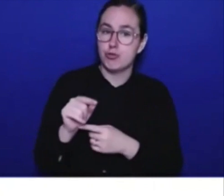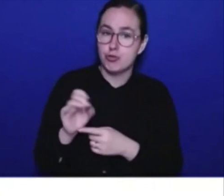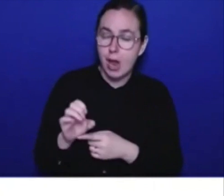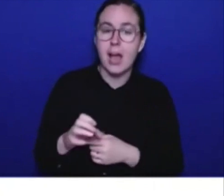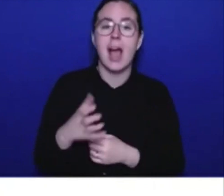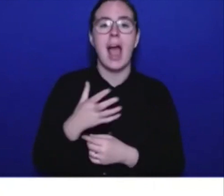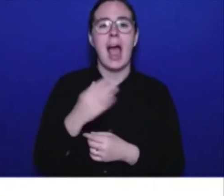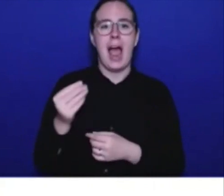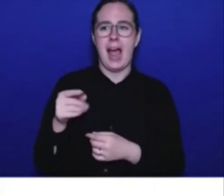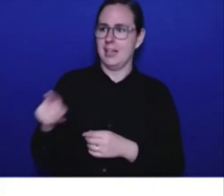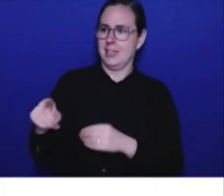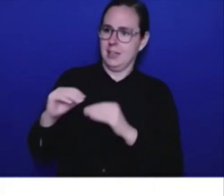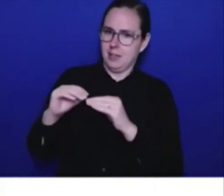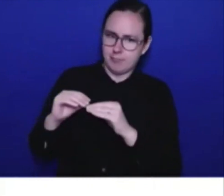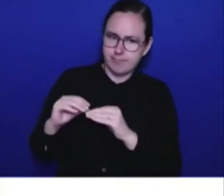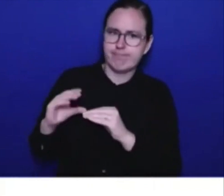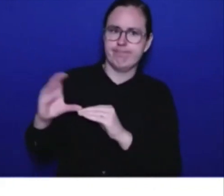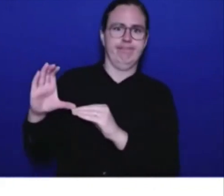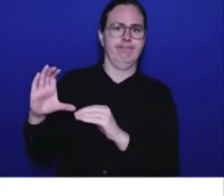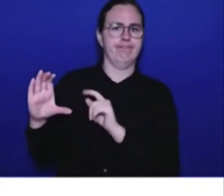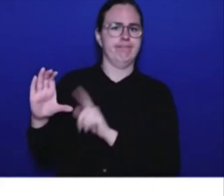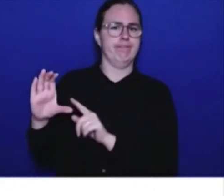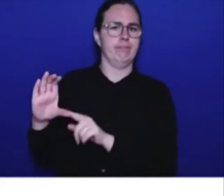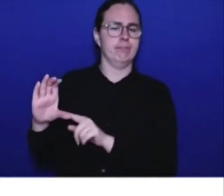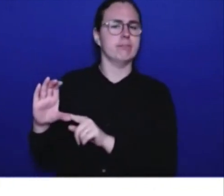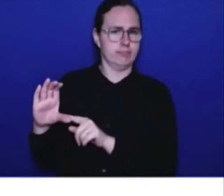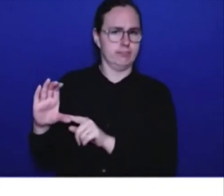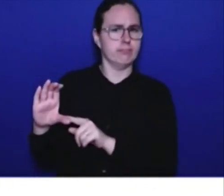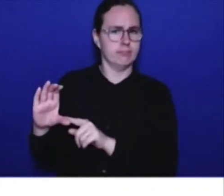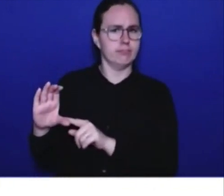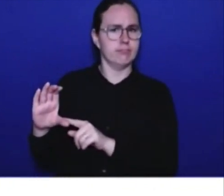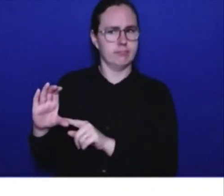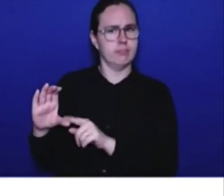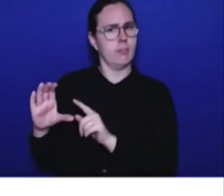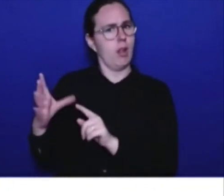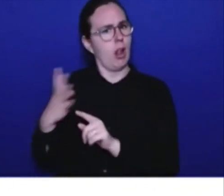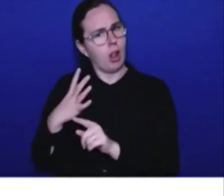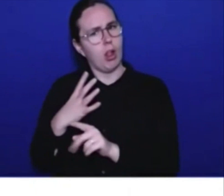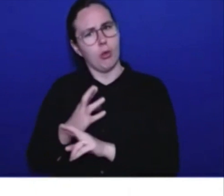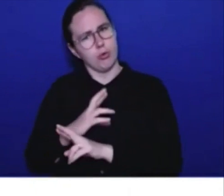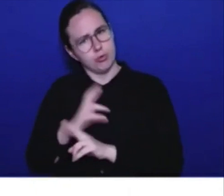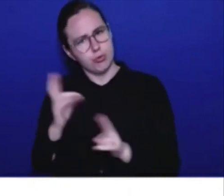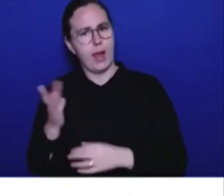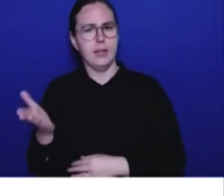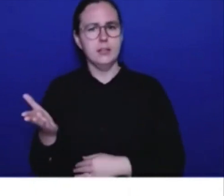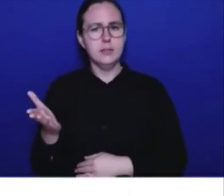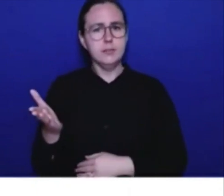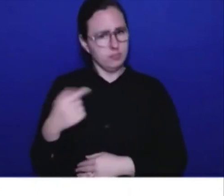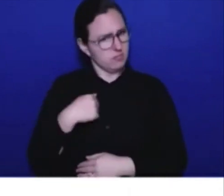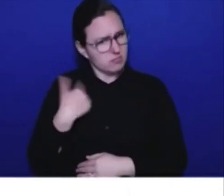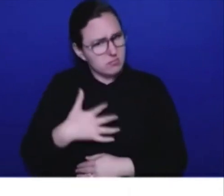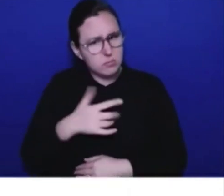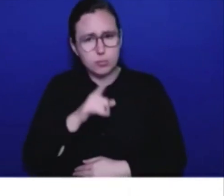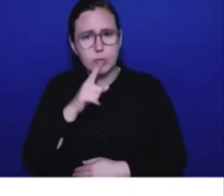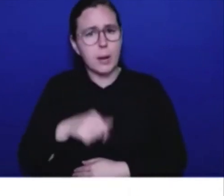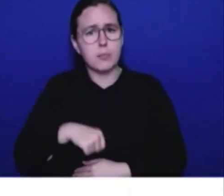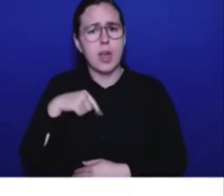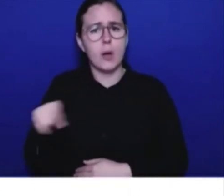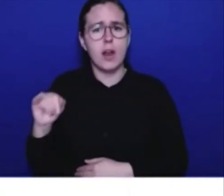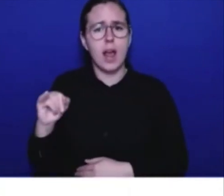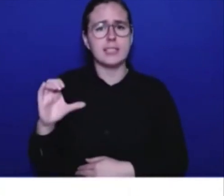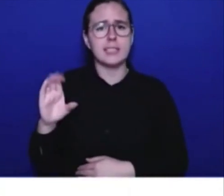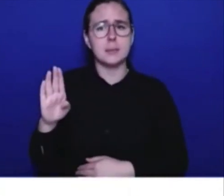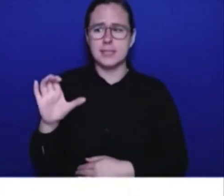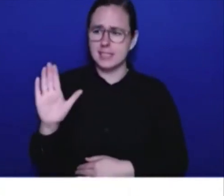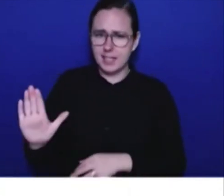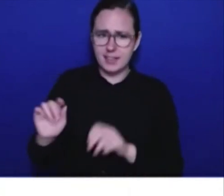for when times are more challenging. And I'm really proud of what the team at ICBC here has done. And I'm really proud